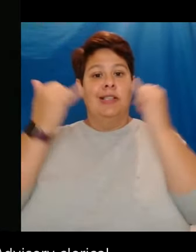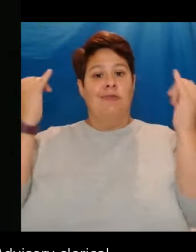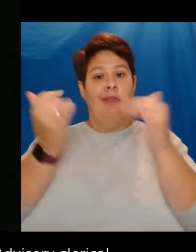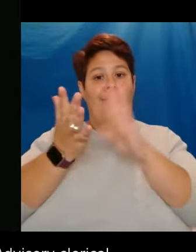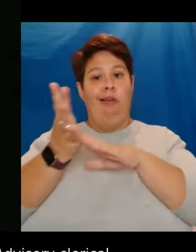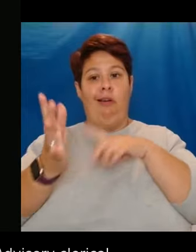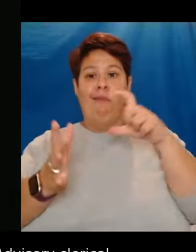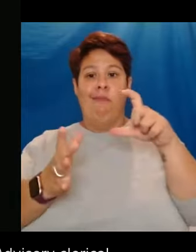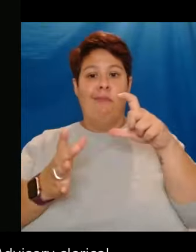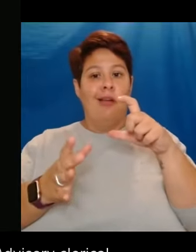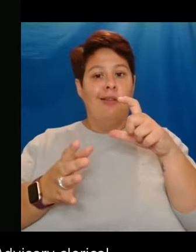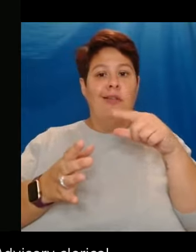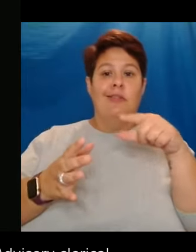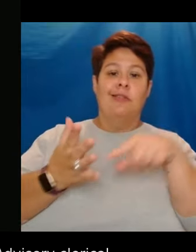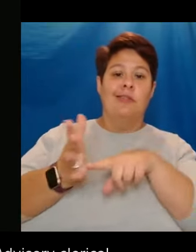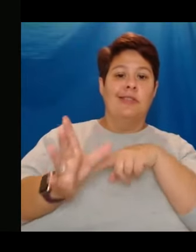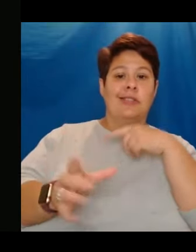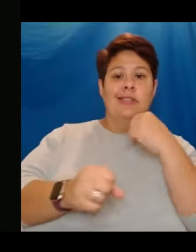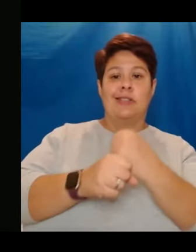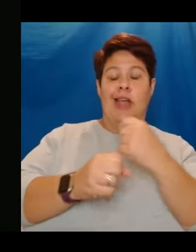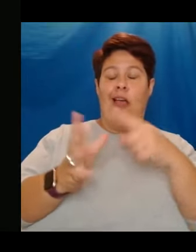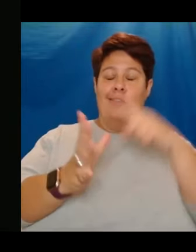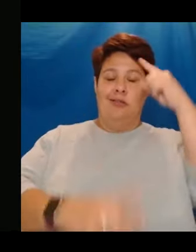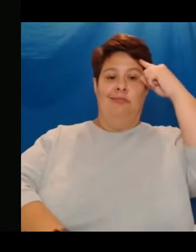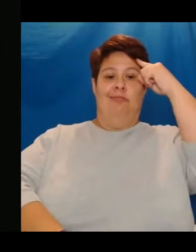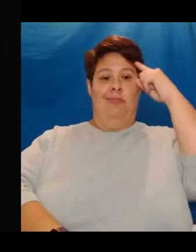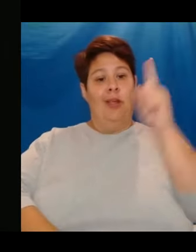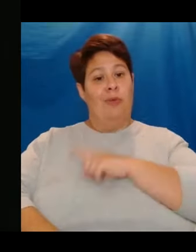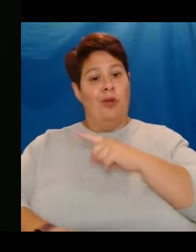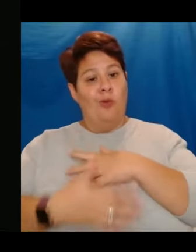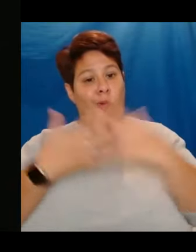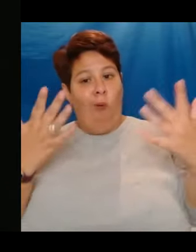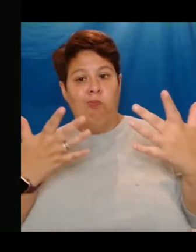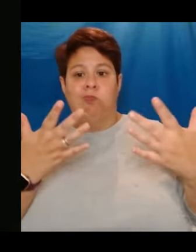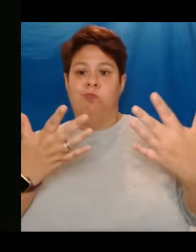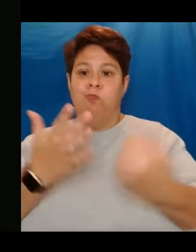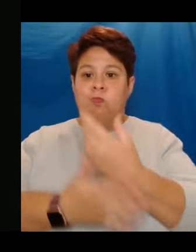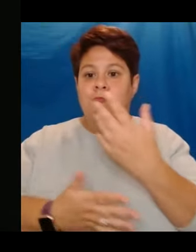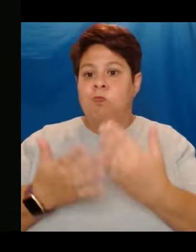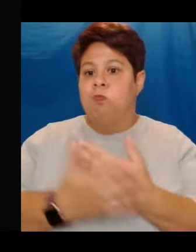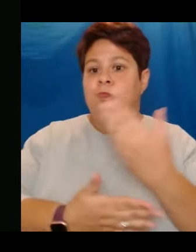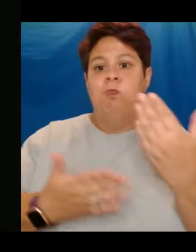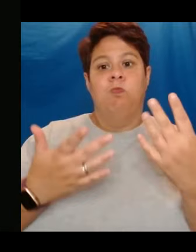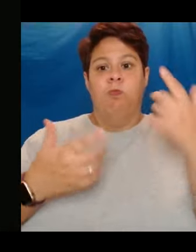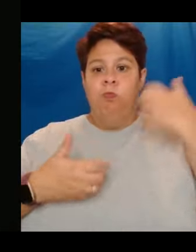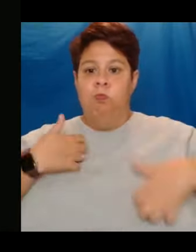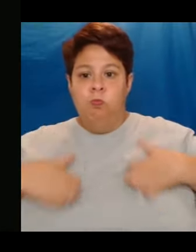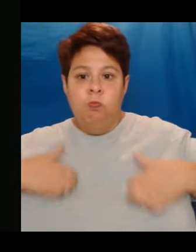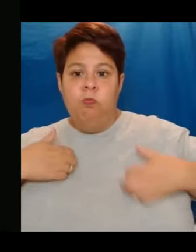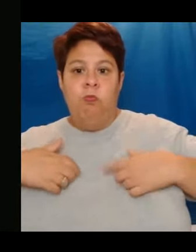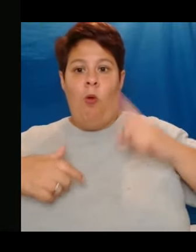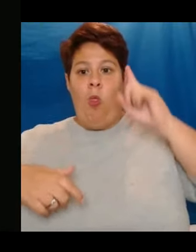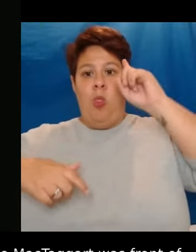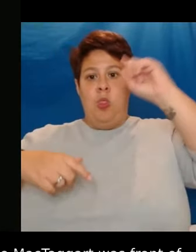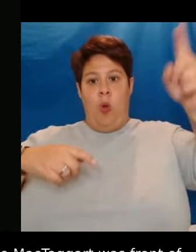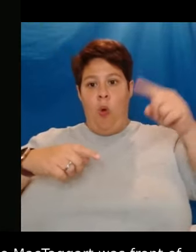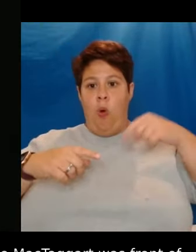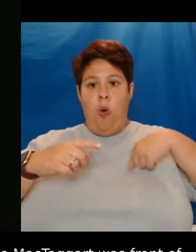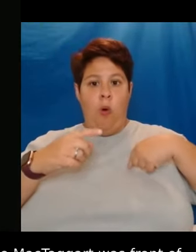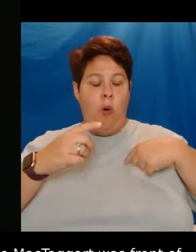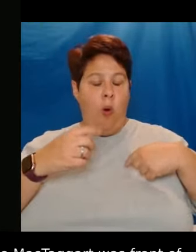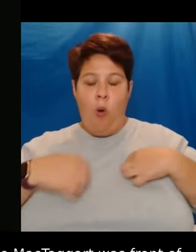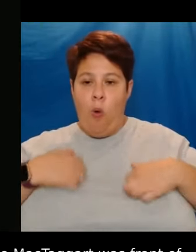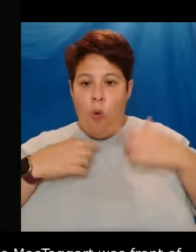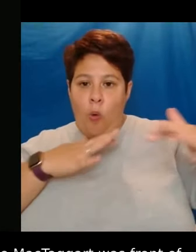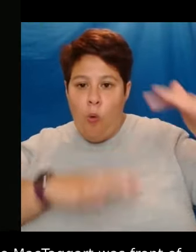in amongst all of the incredible, thought-provoking and entertaining sessions we have put together for you this week, the McTaggart is really what